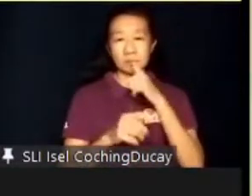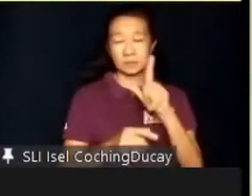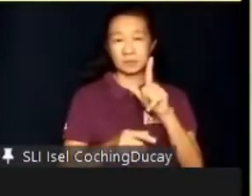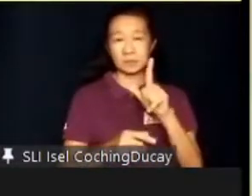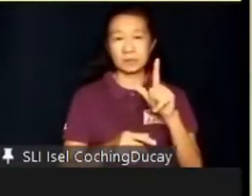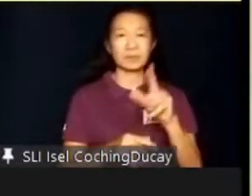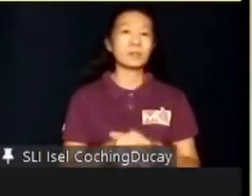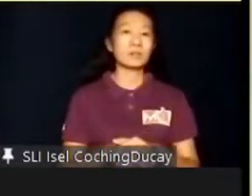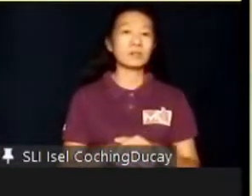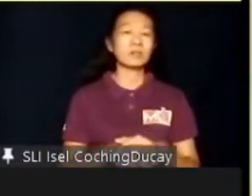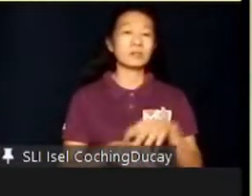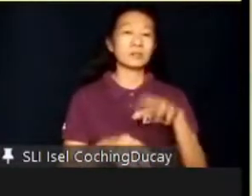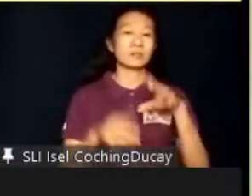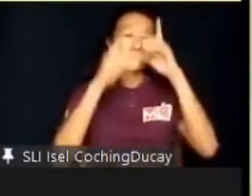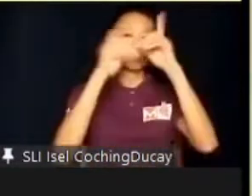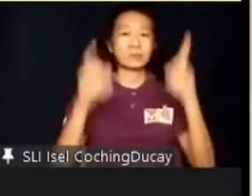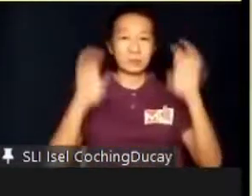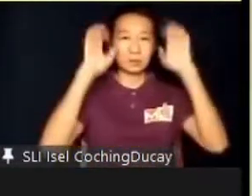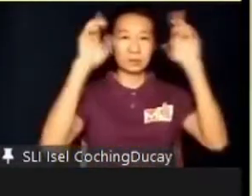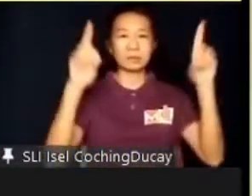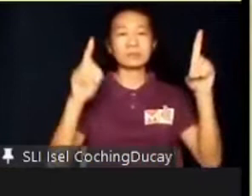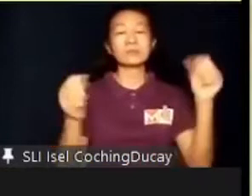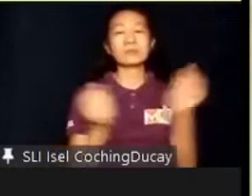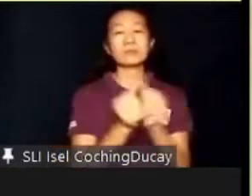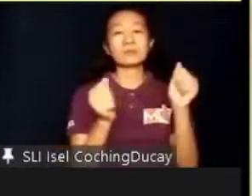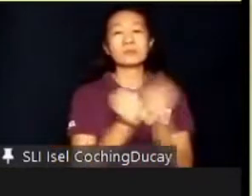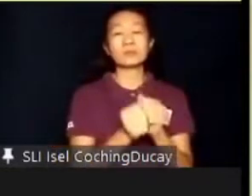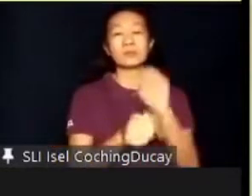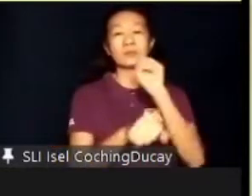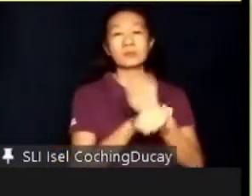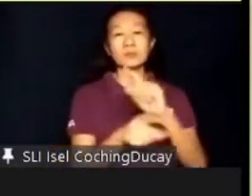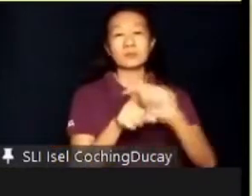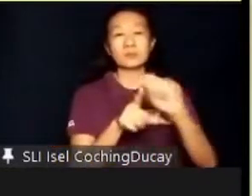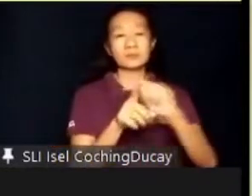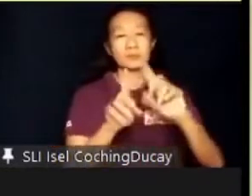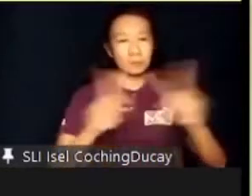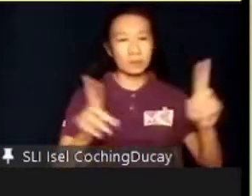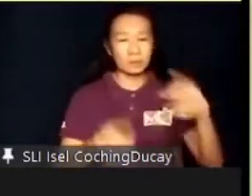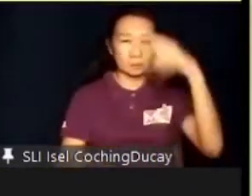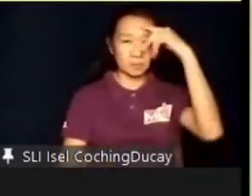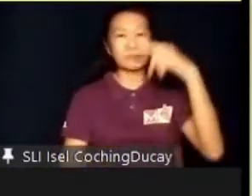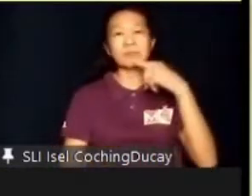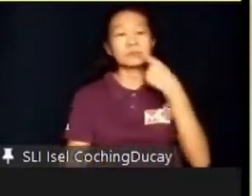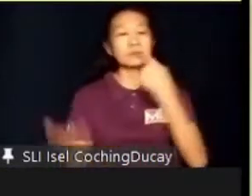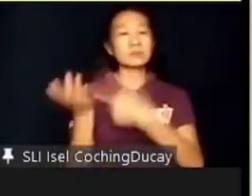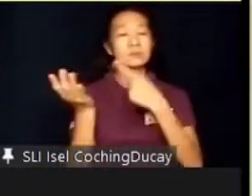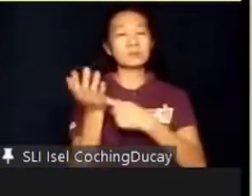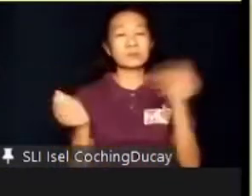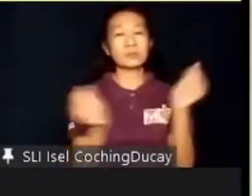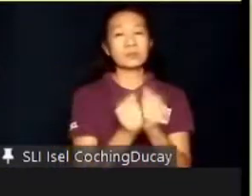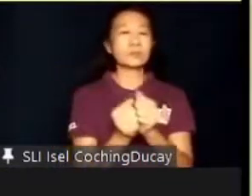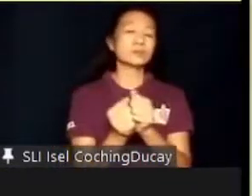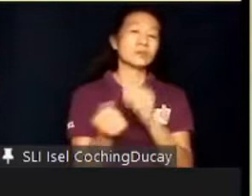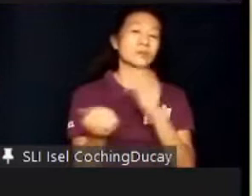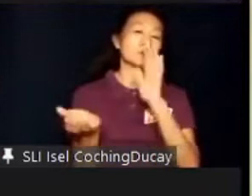K-12 curriculum involves work training. However, parents must discuss with schools what